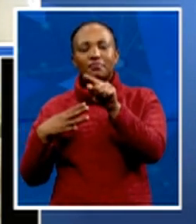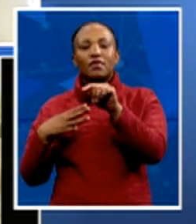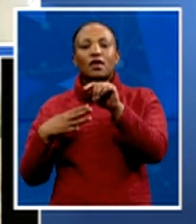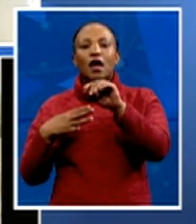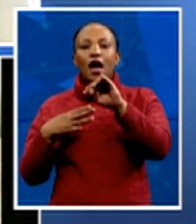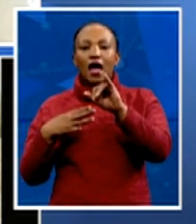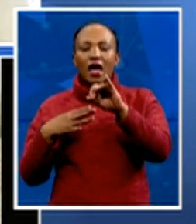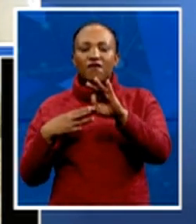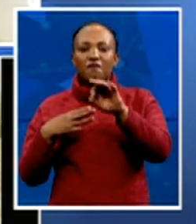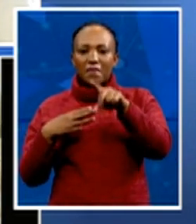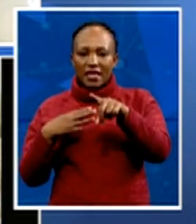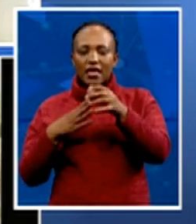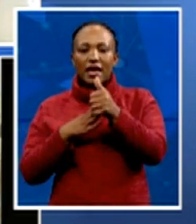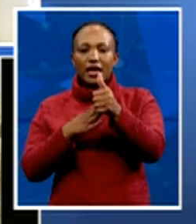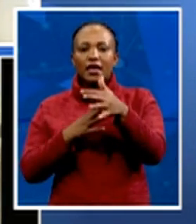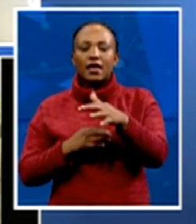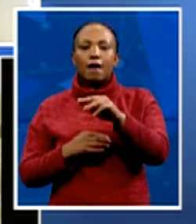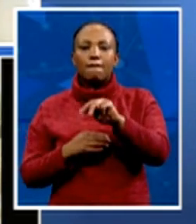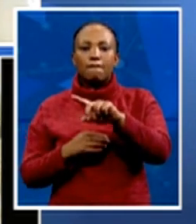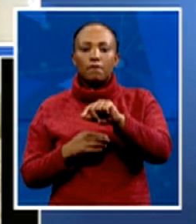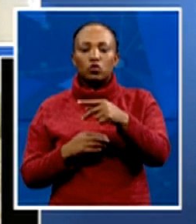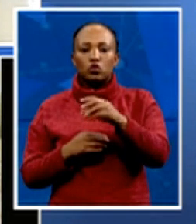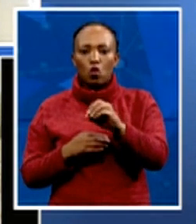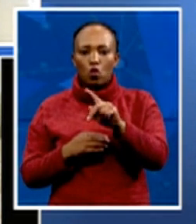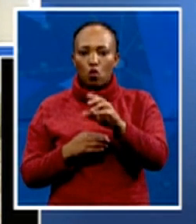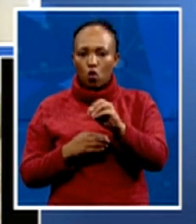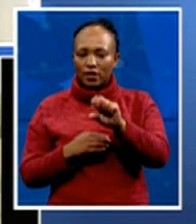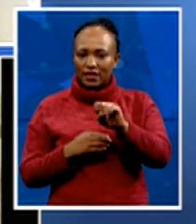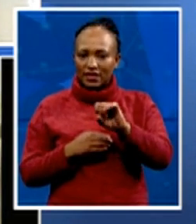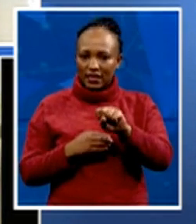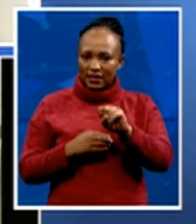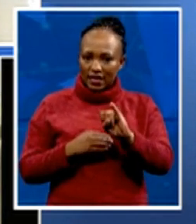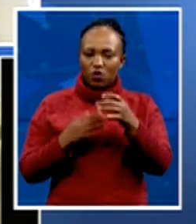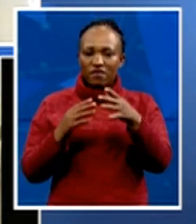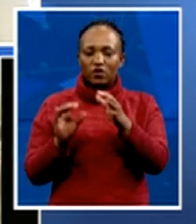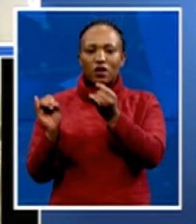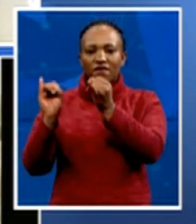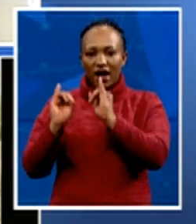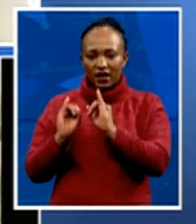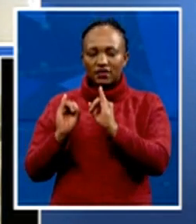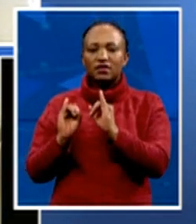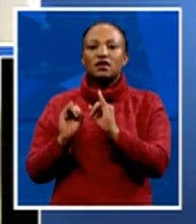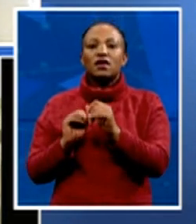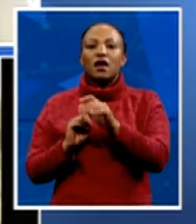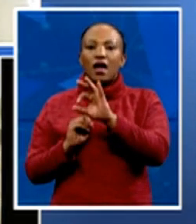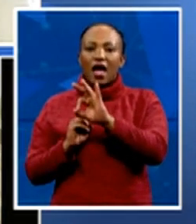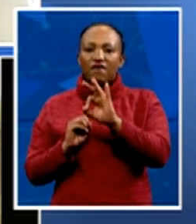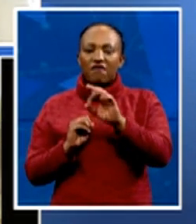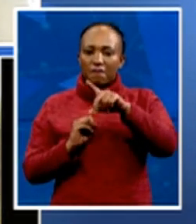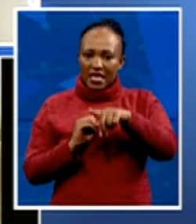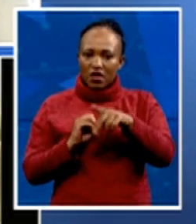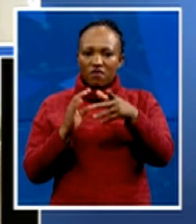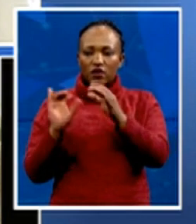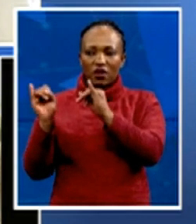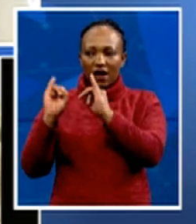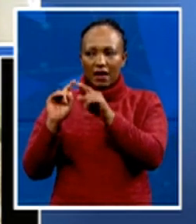As we reminded you, at the beginning, we invited the Freedom Front Plus to this conversation, who declined the invitation and the